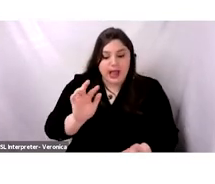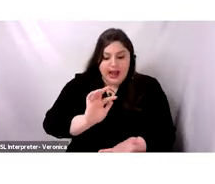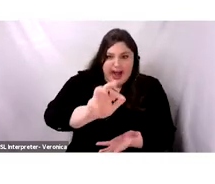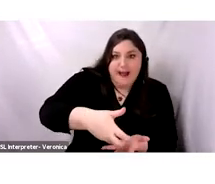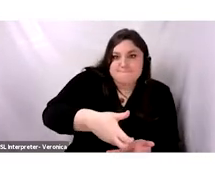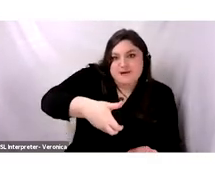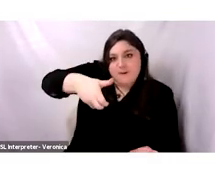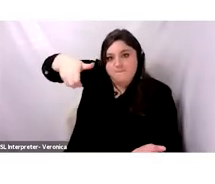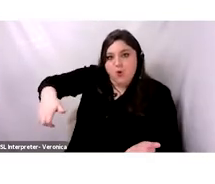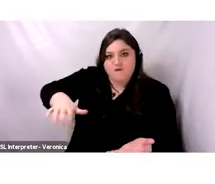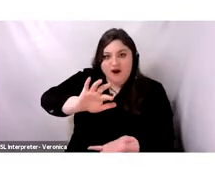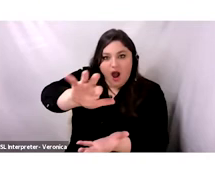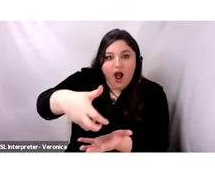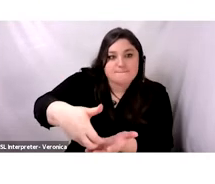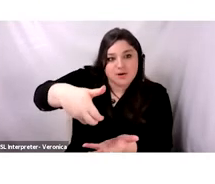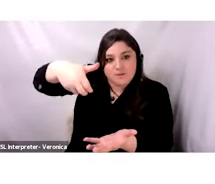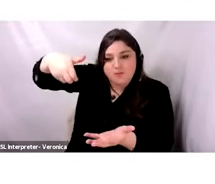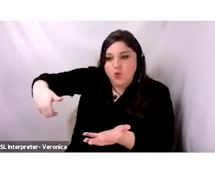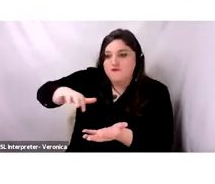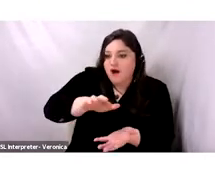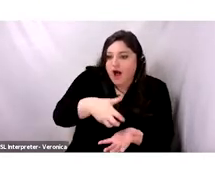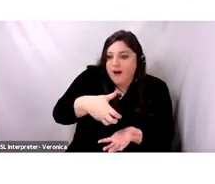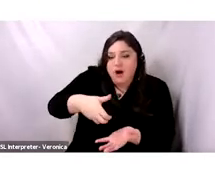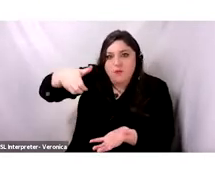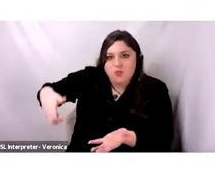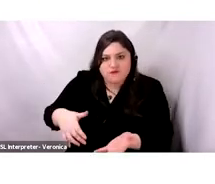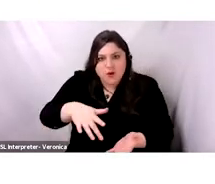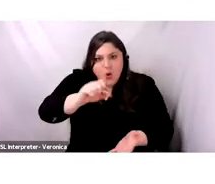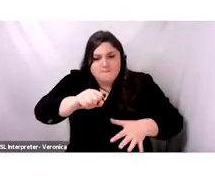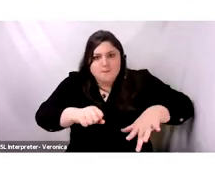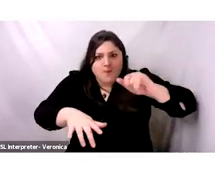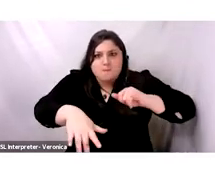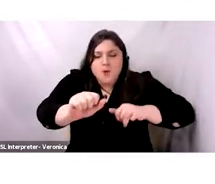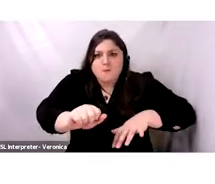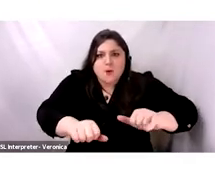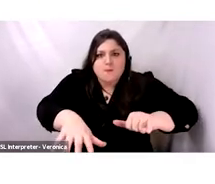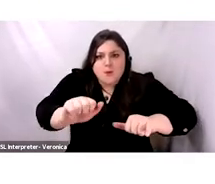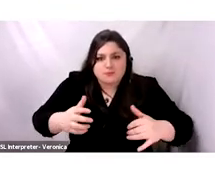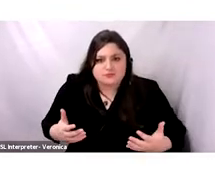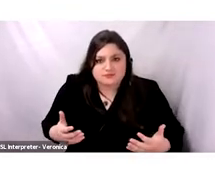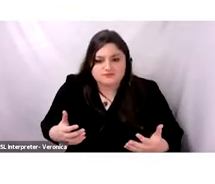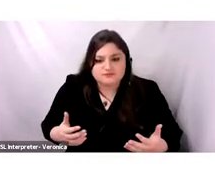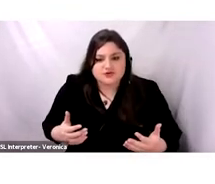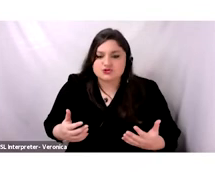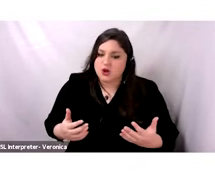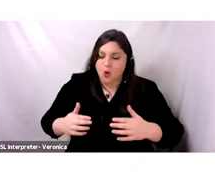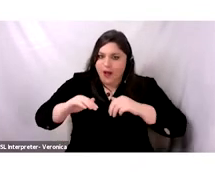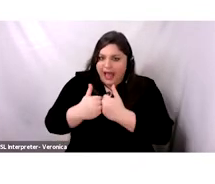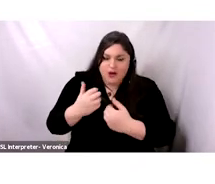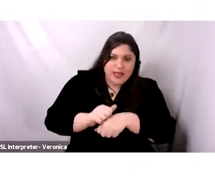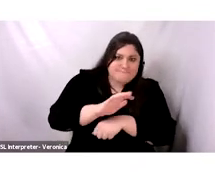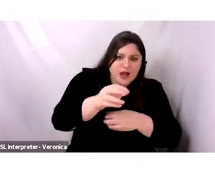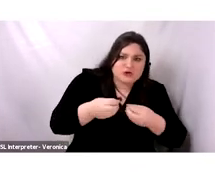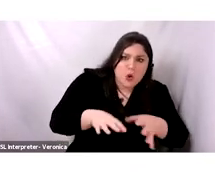agricultural economy. So what happened? How did Mount Lebanon lose its agricultural diversity? Of course, it was